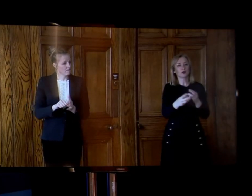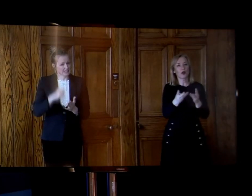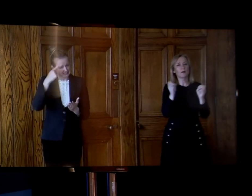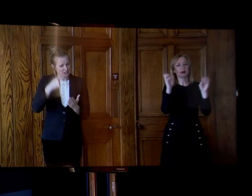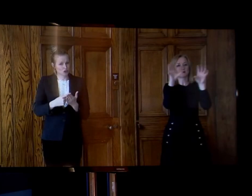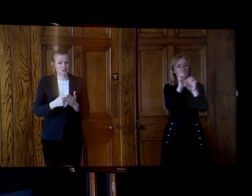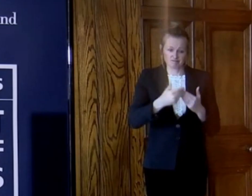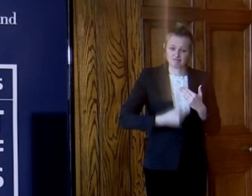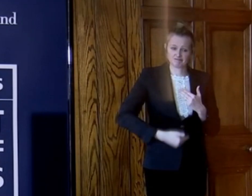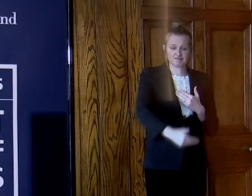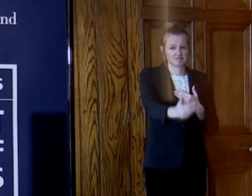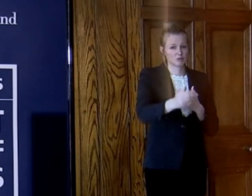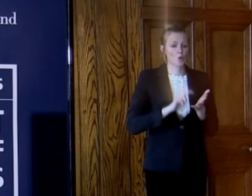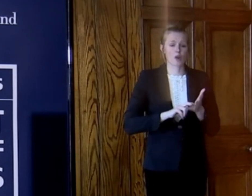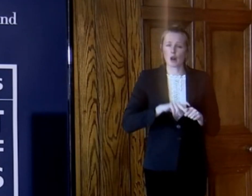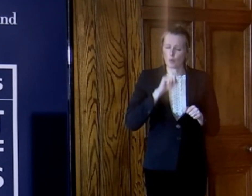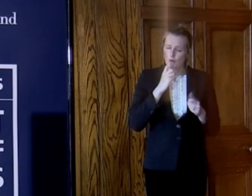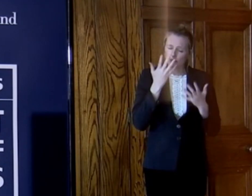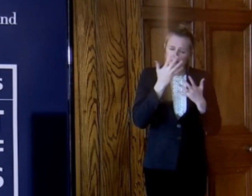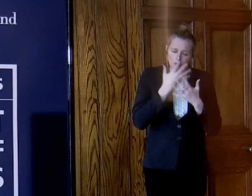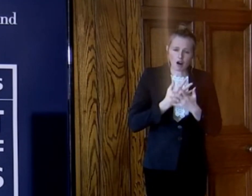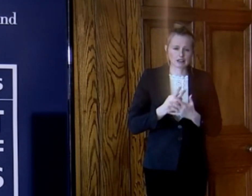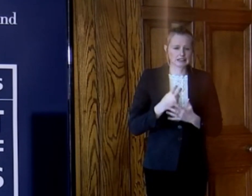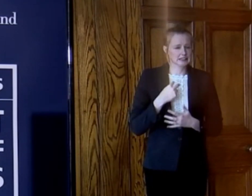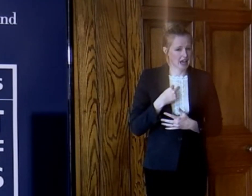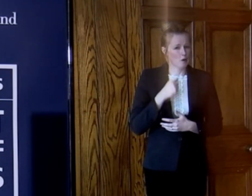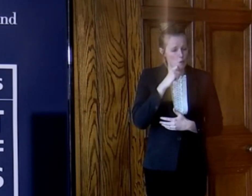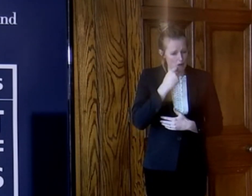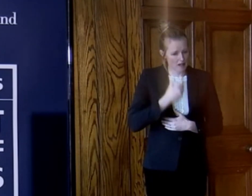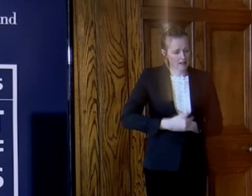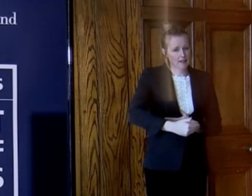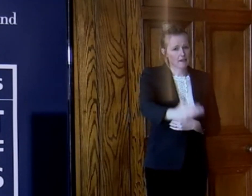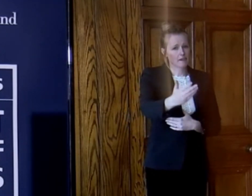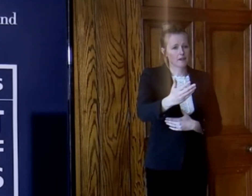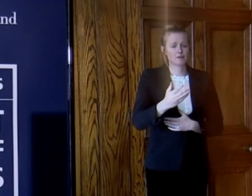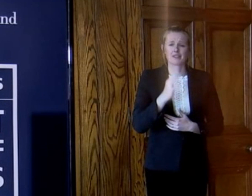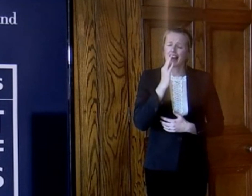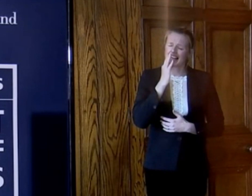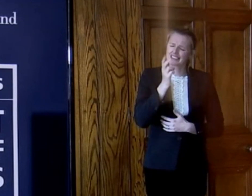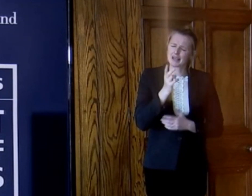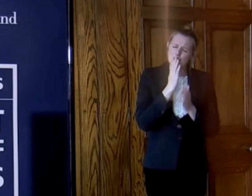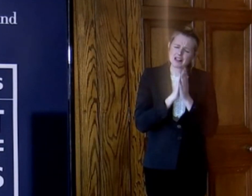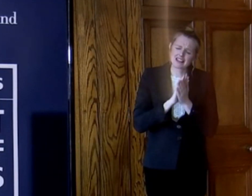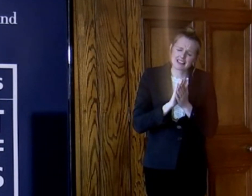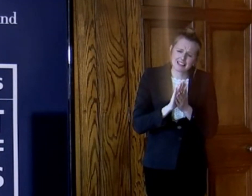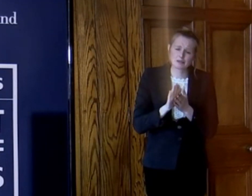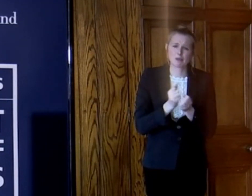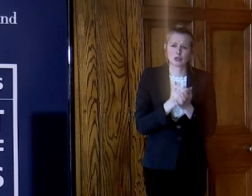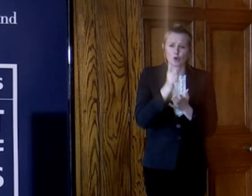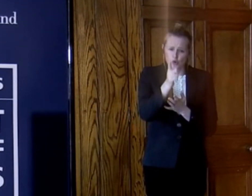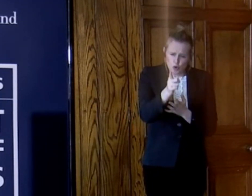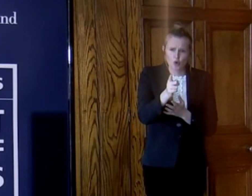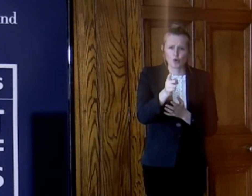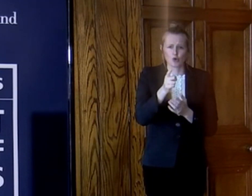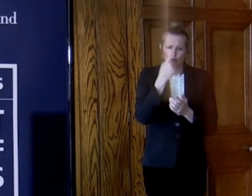every one of us. So again today I say to everyone please take your own personal responsibility also. Please take